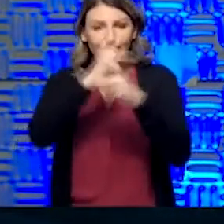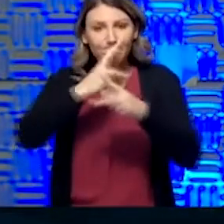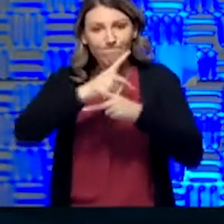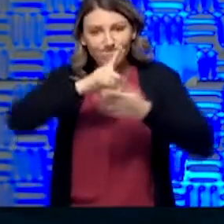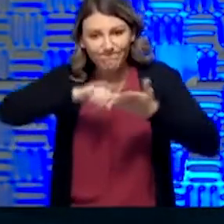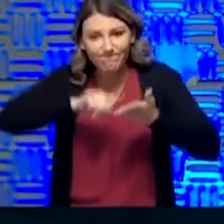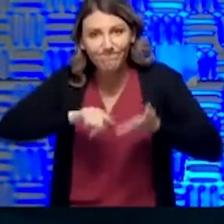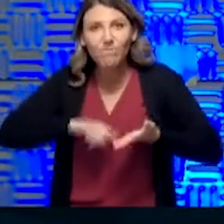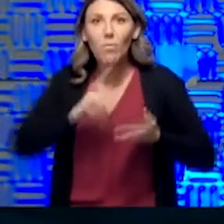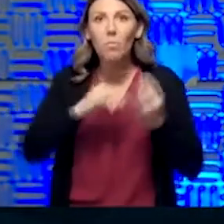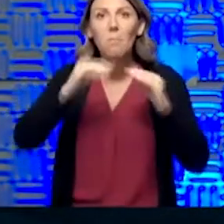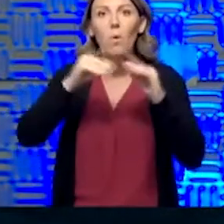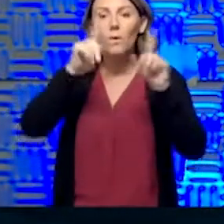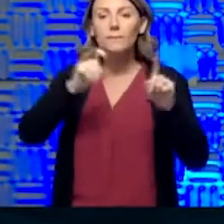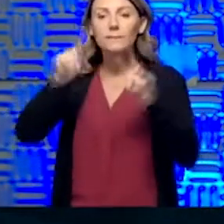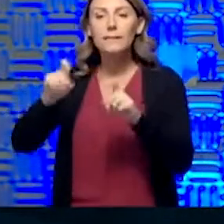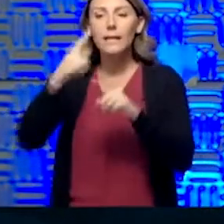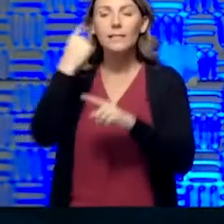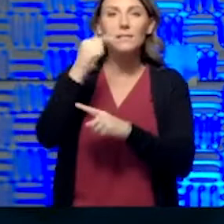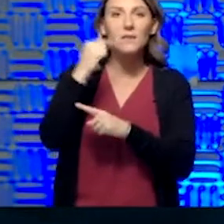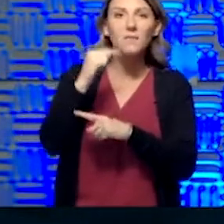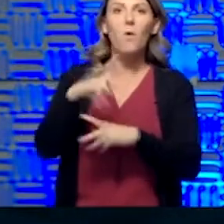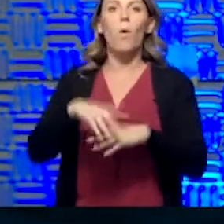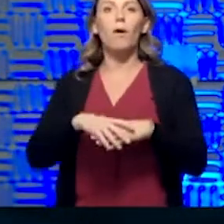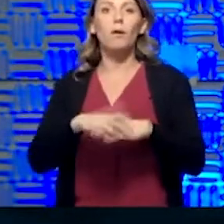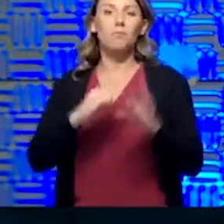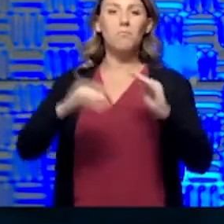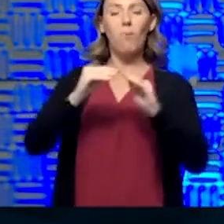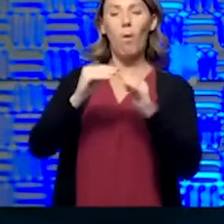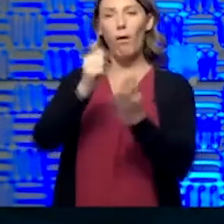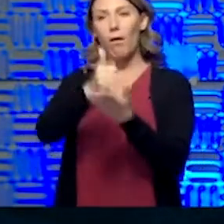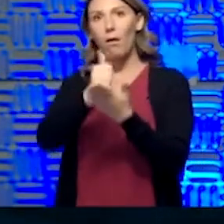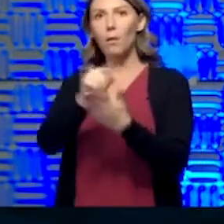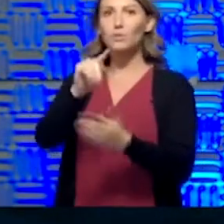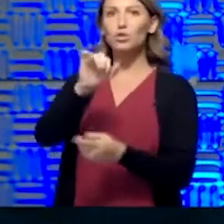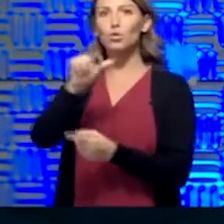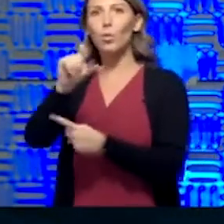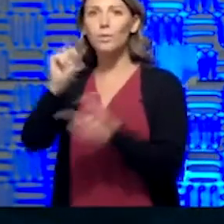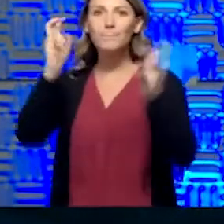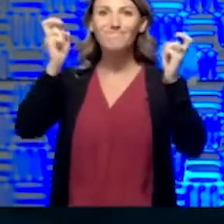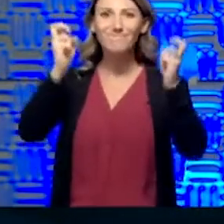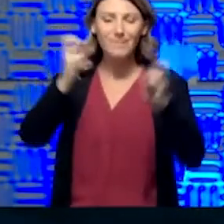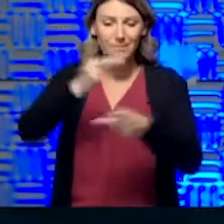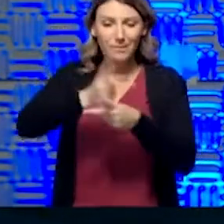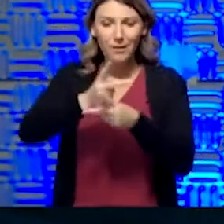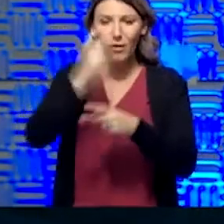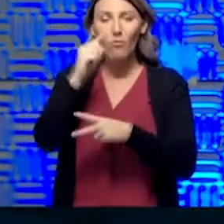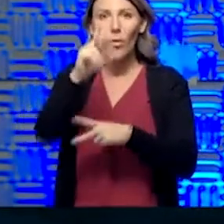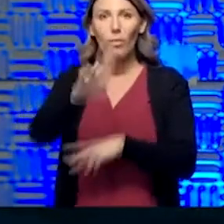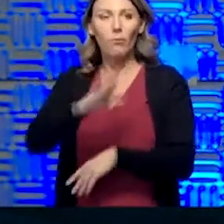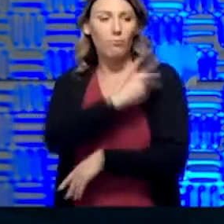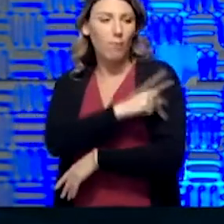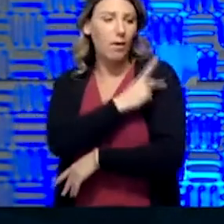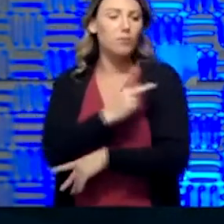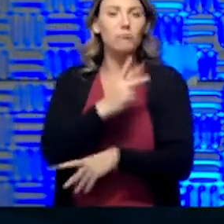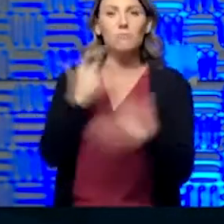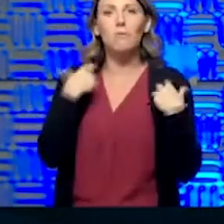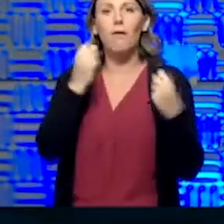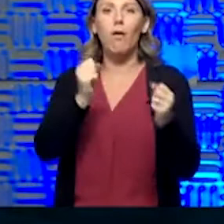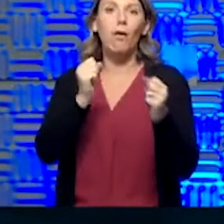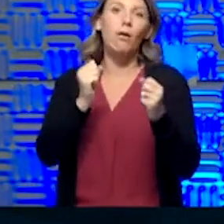give Lee Norman more tools, to give KU Health System more tools to care for their patients, for our public health departments to be able to